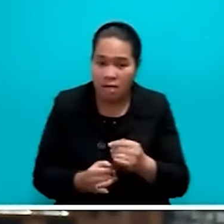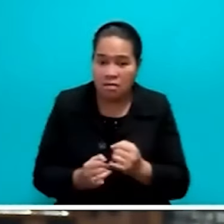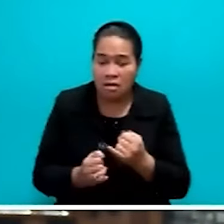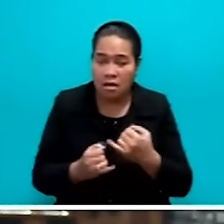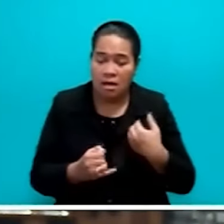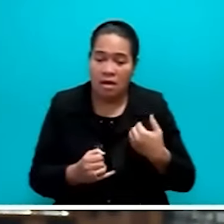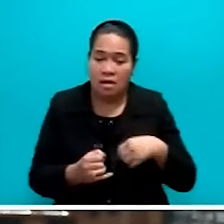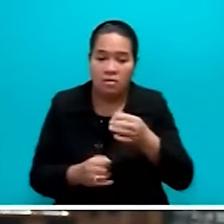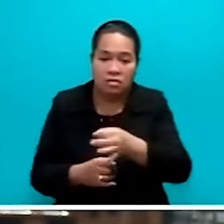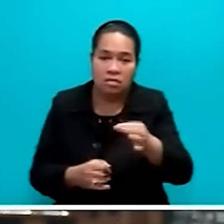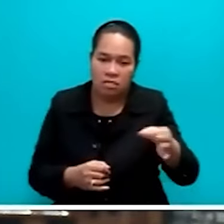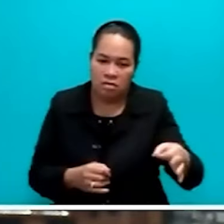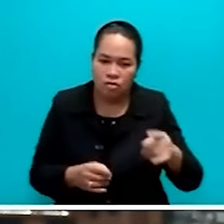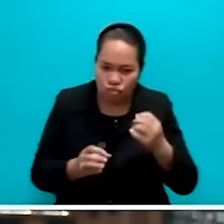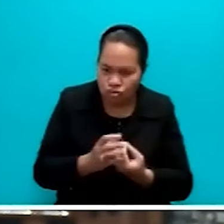where there was no road.